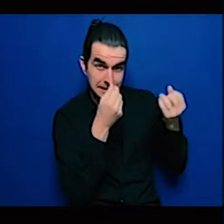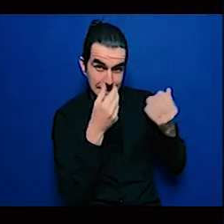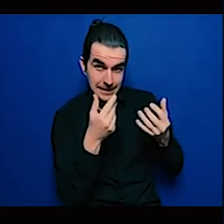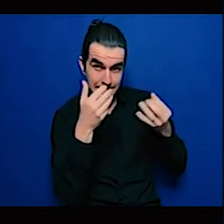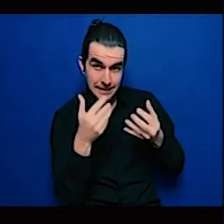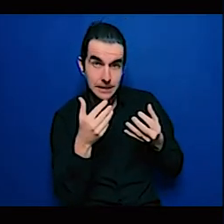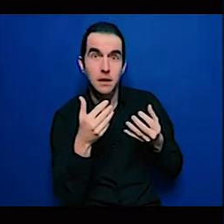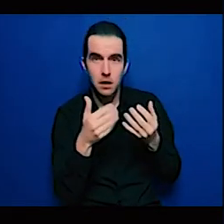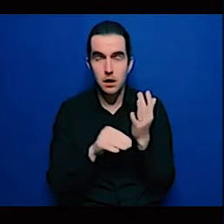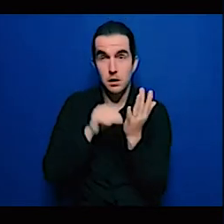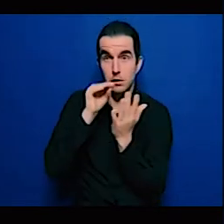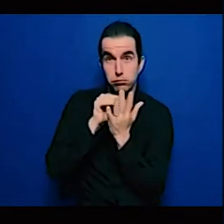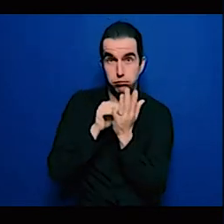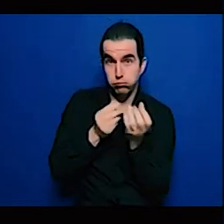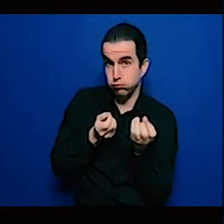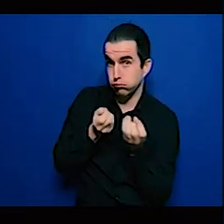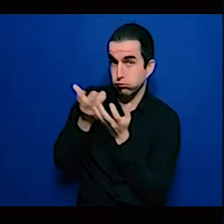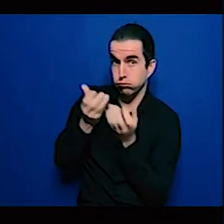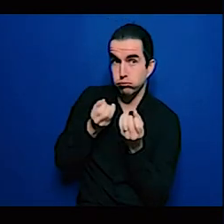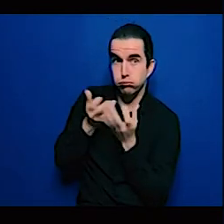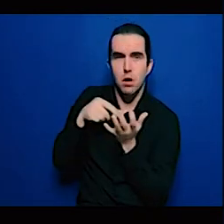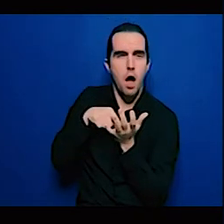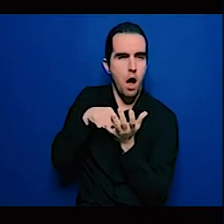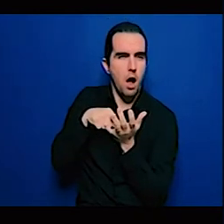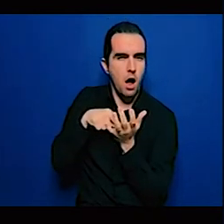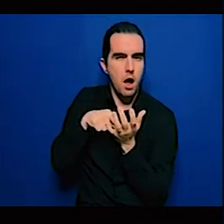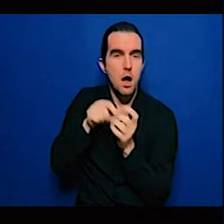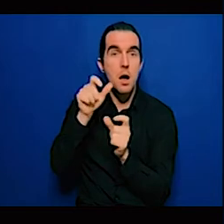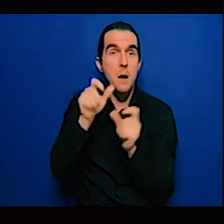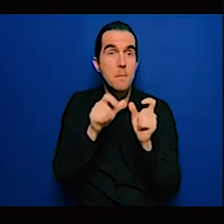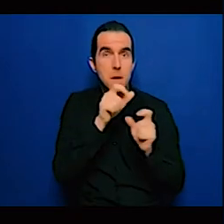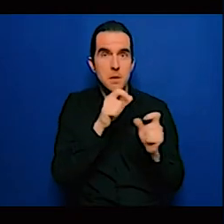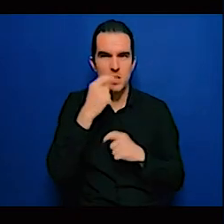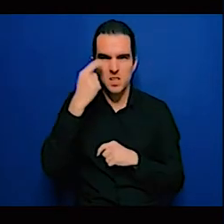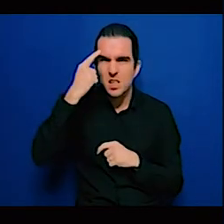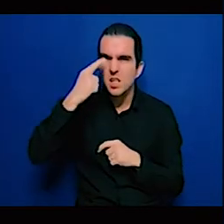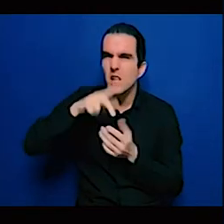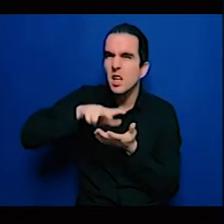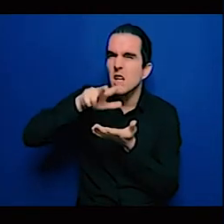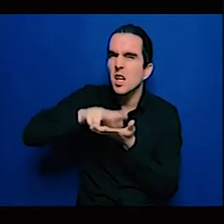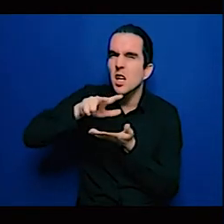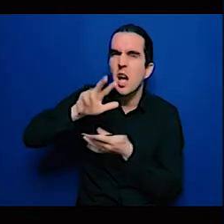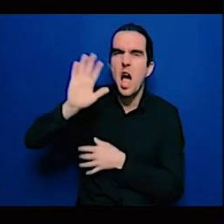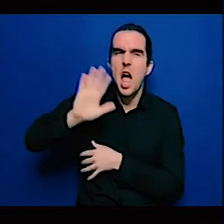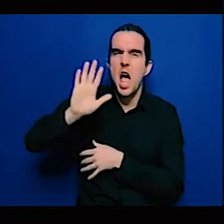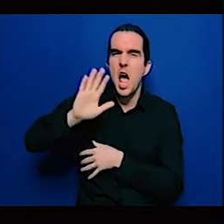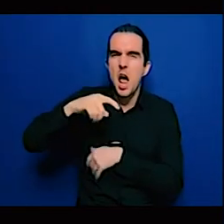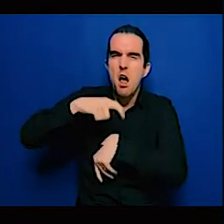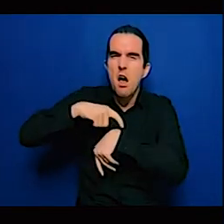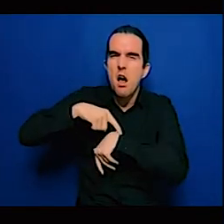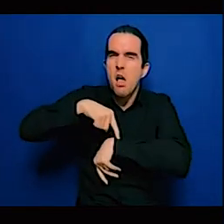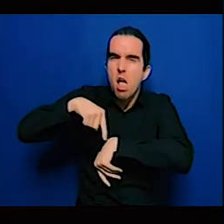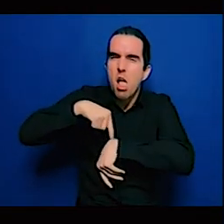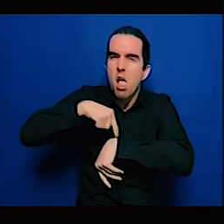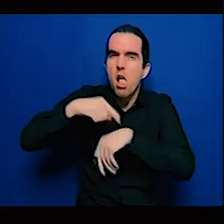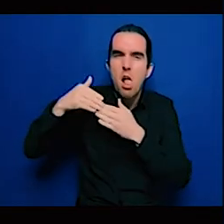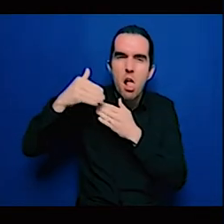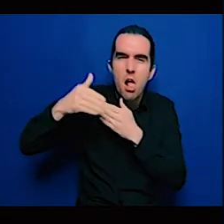reality is that once you get accredited in order to develop bankable projects, it is even more difficult.